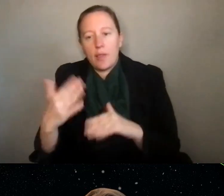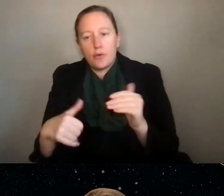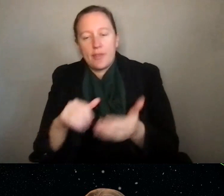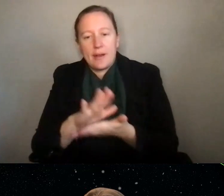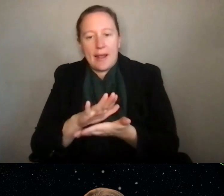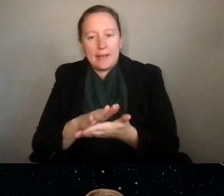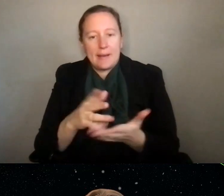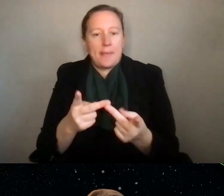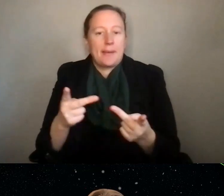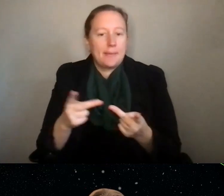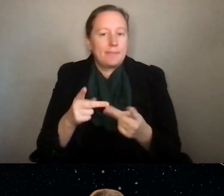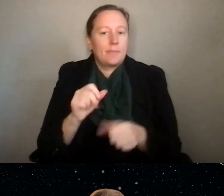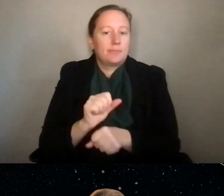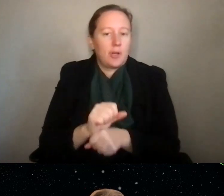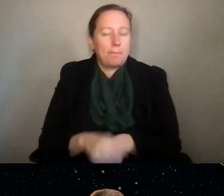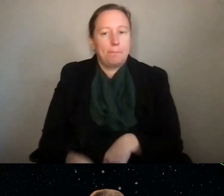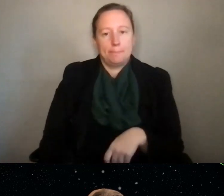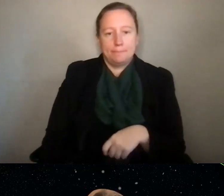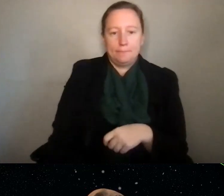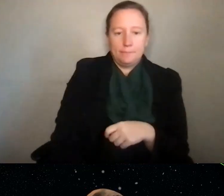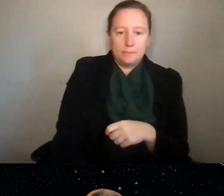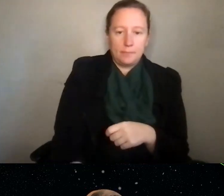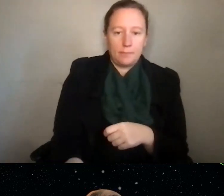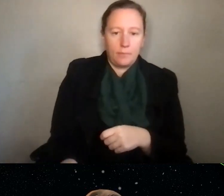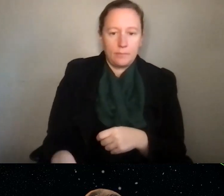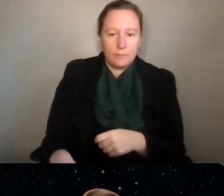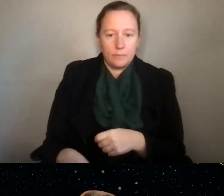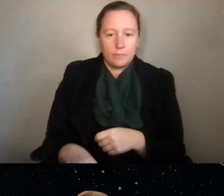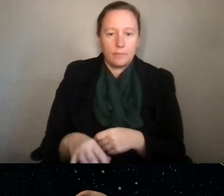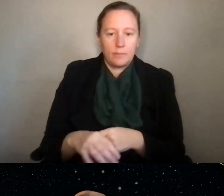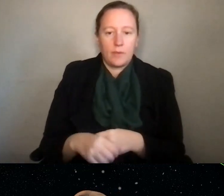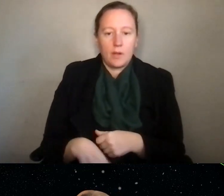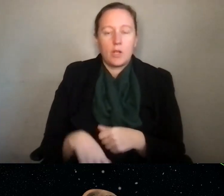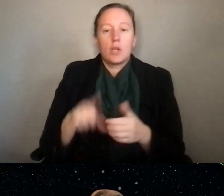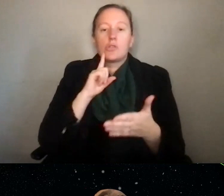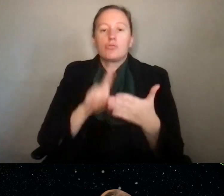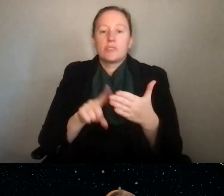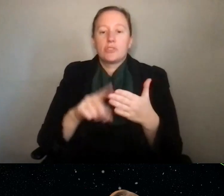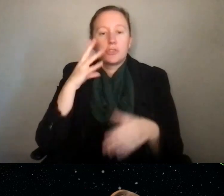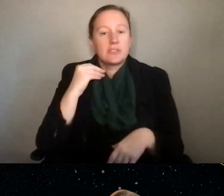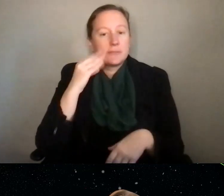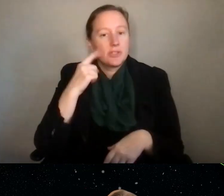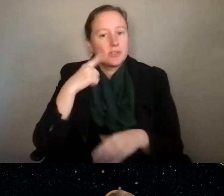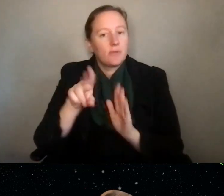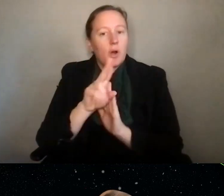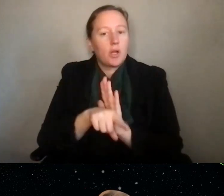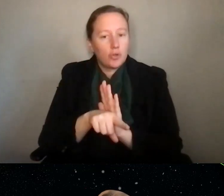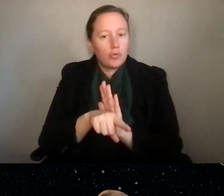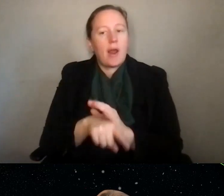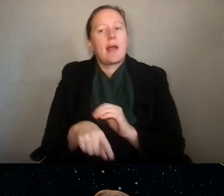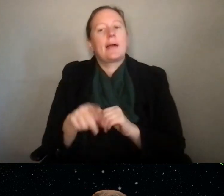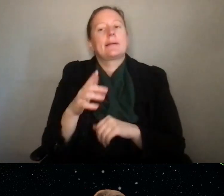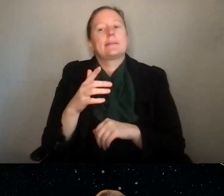position. There are also research experience for undergraduates supplement opportunities, which are great for.